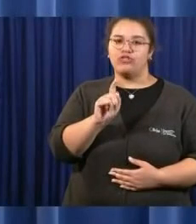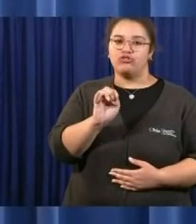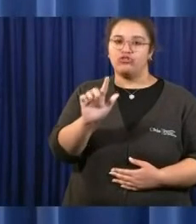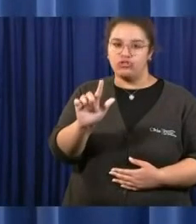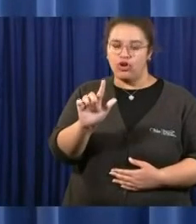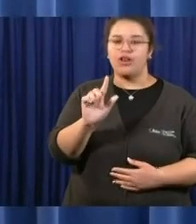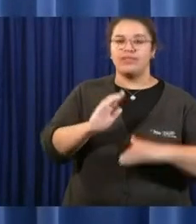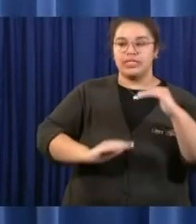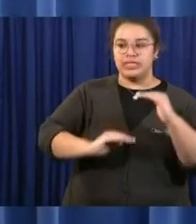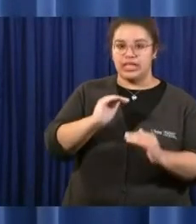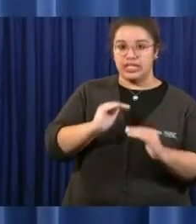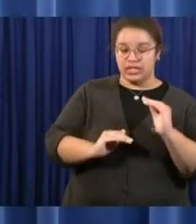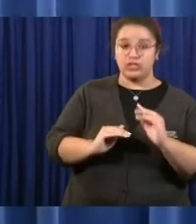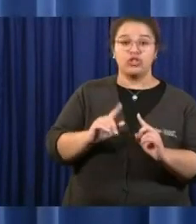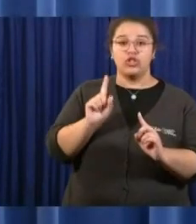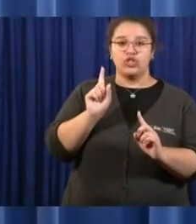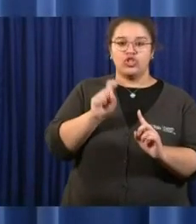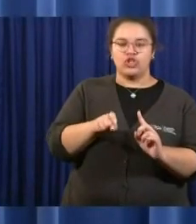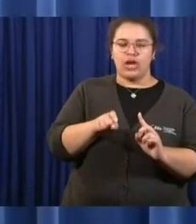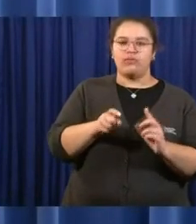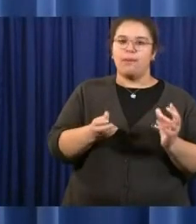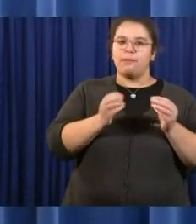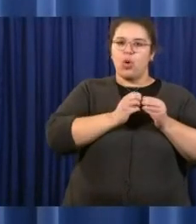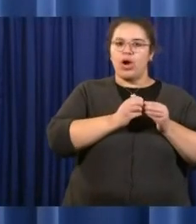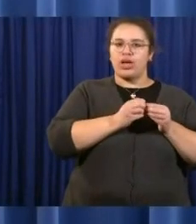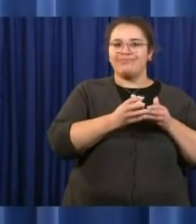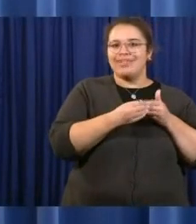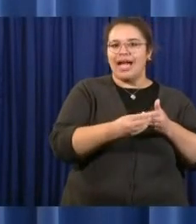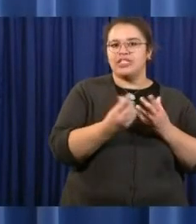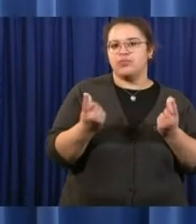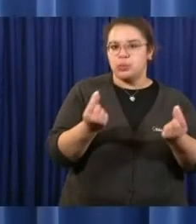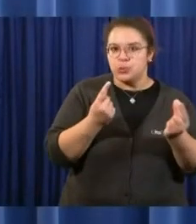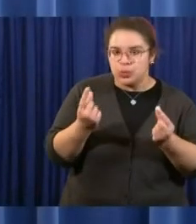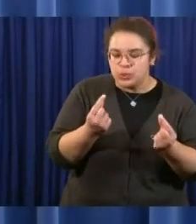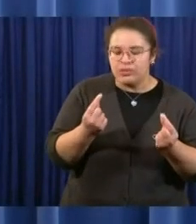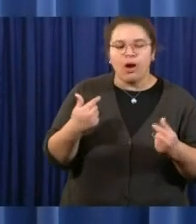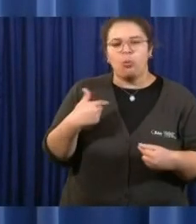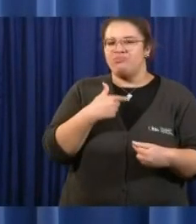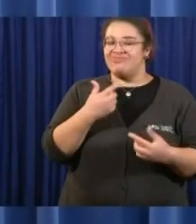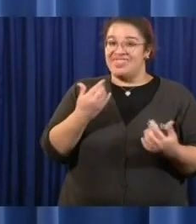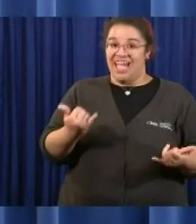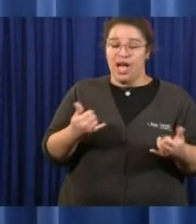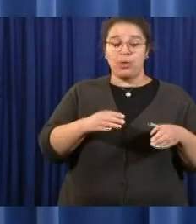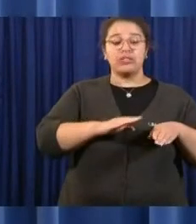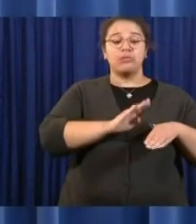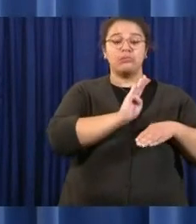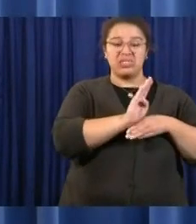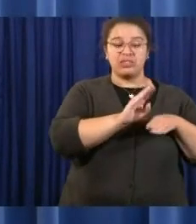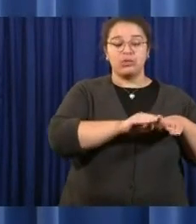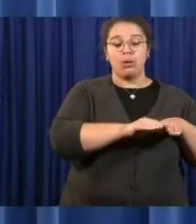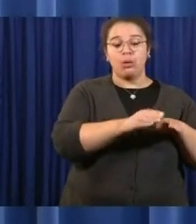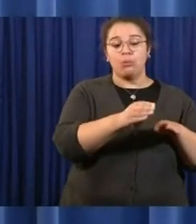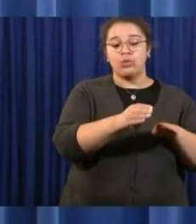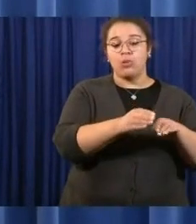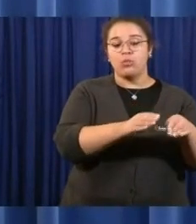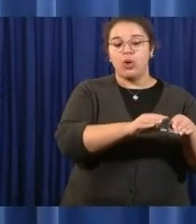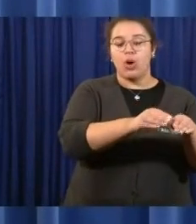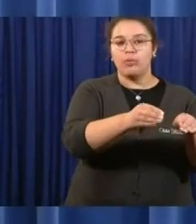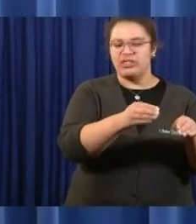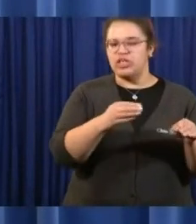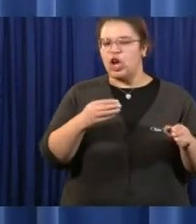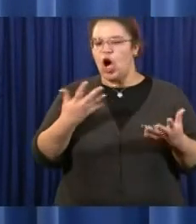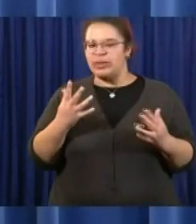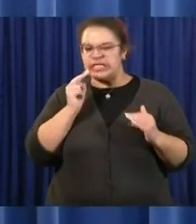we're already concerned about flare-ups as we reopen and these could contribute to that this summer?